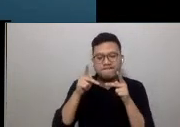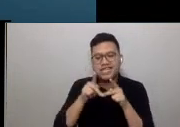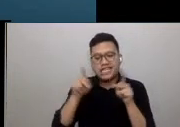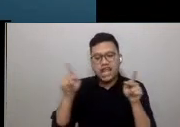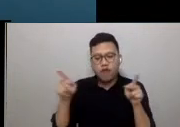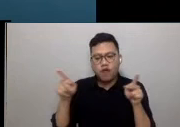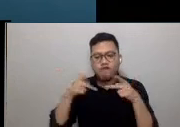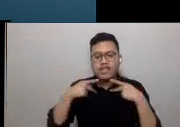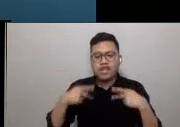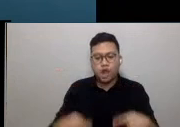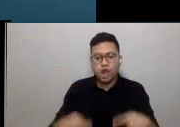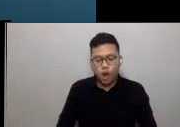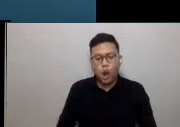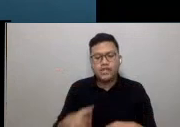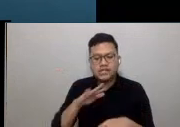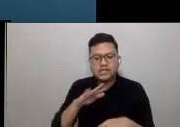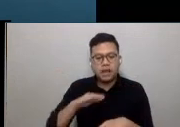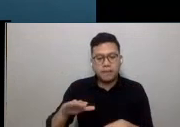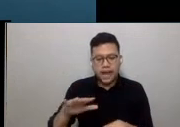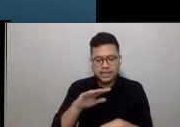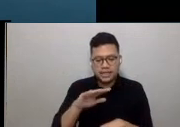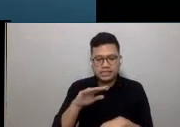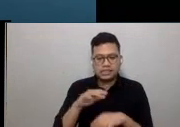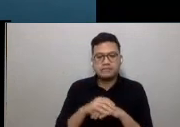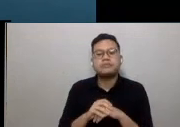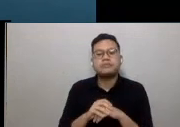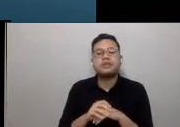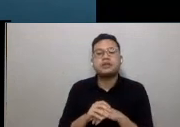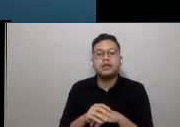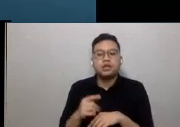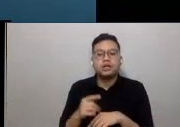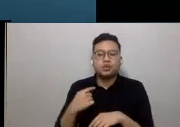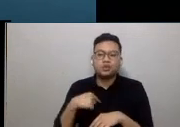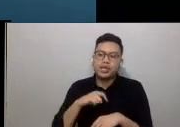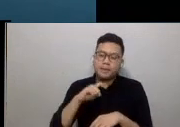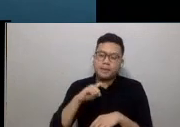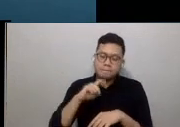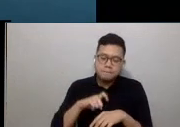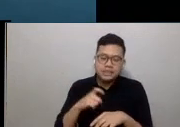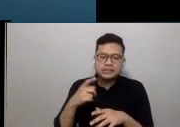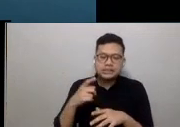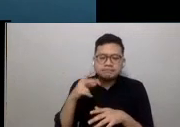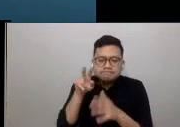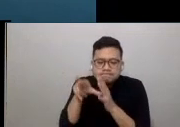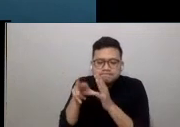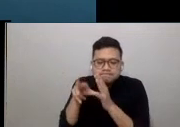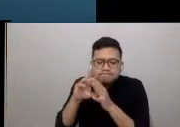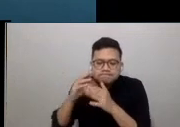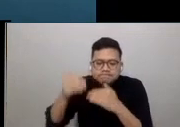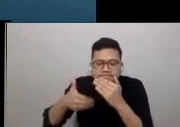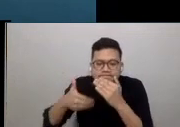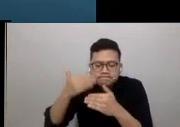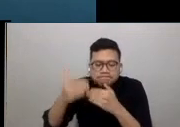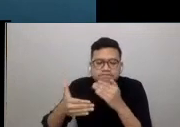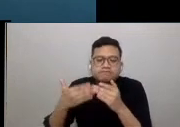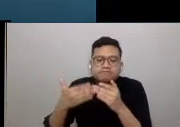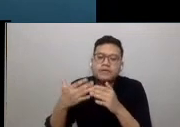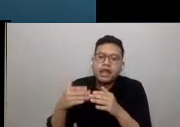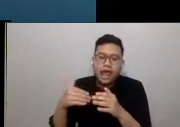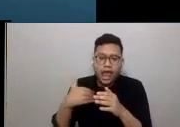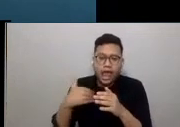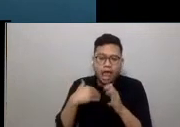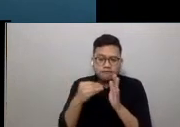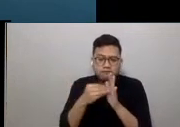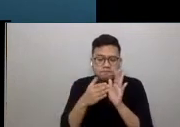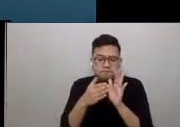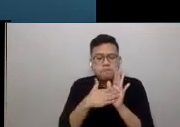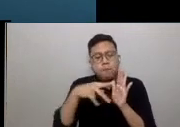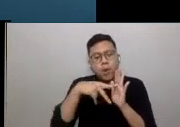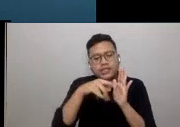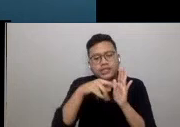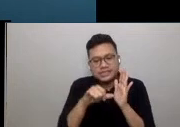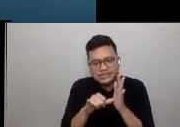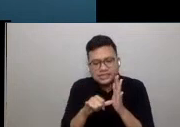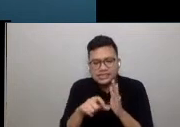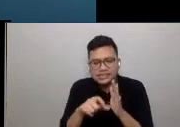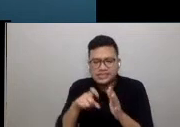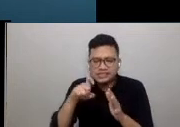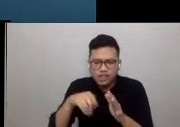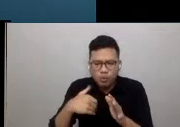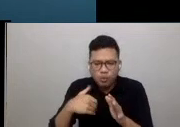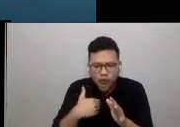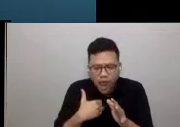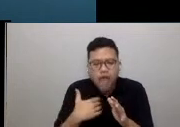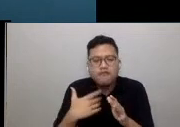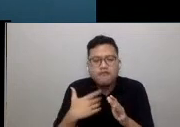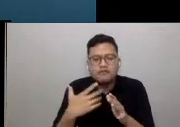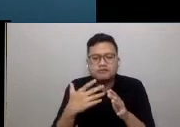decentralising our daily routine through technology with policies that maintain the importance of having dense urban